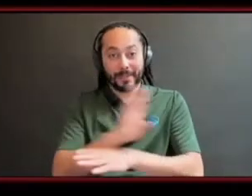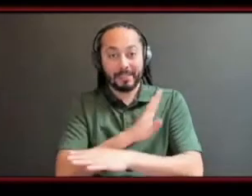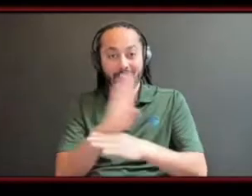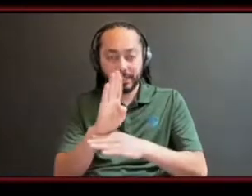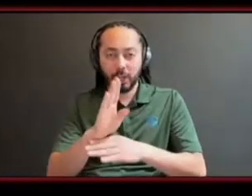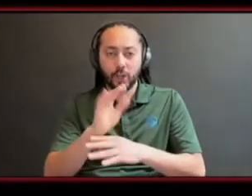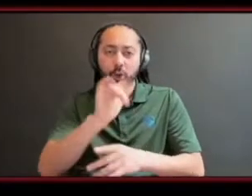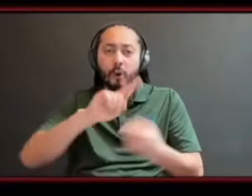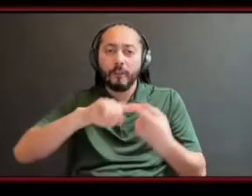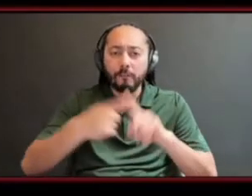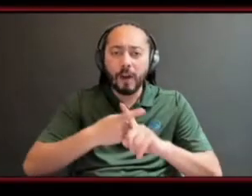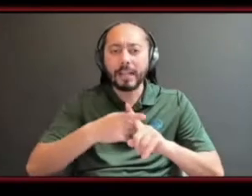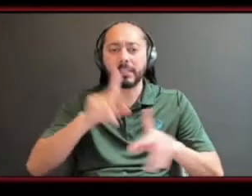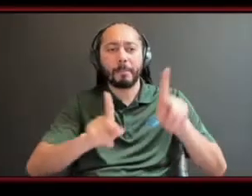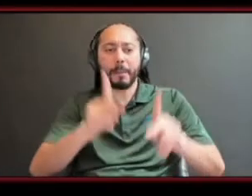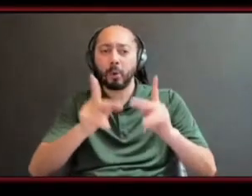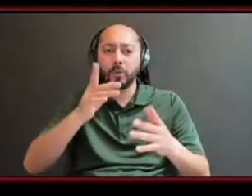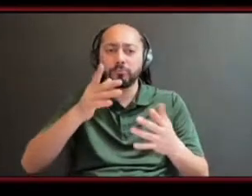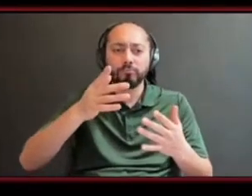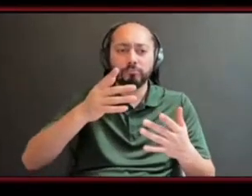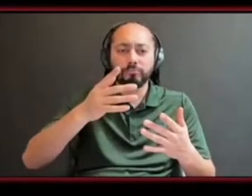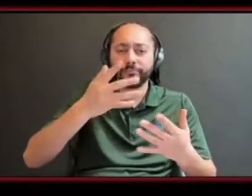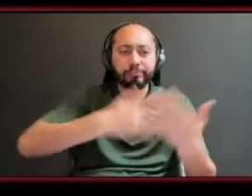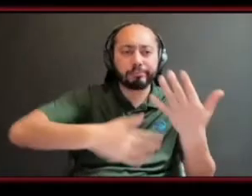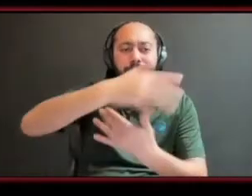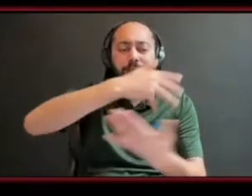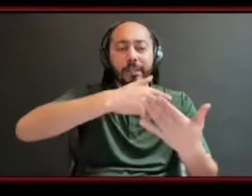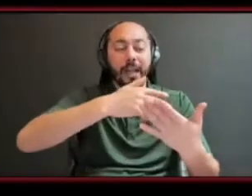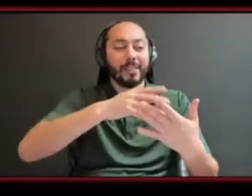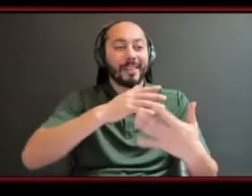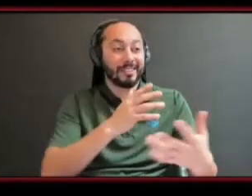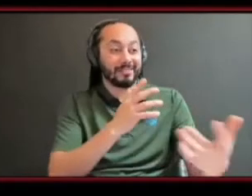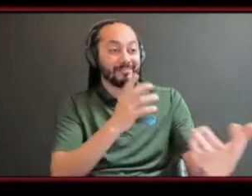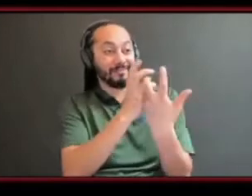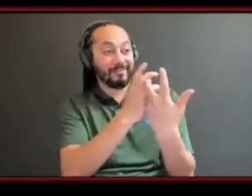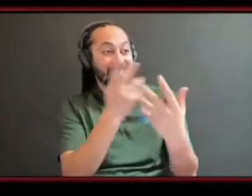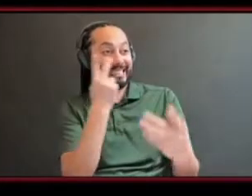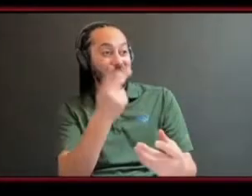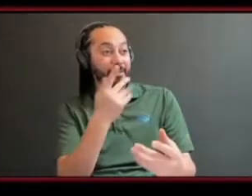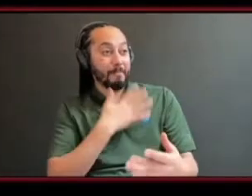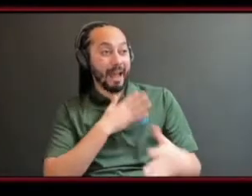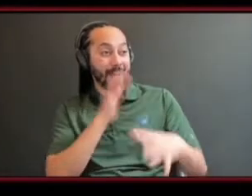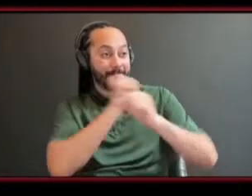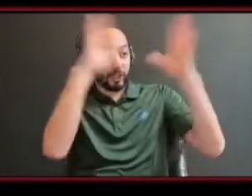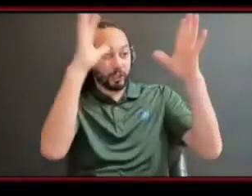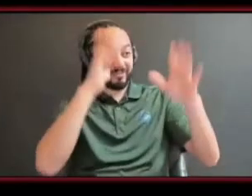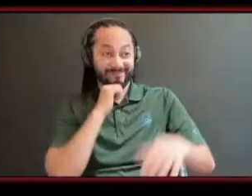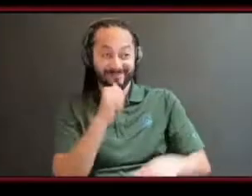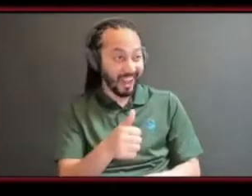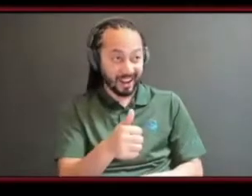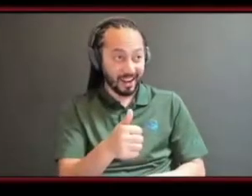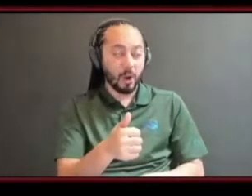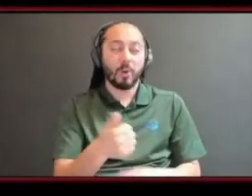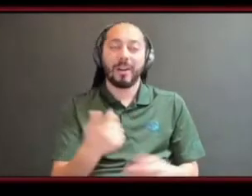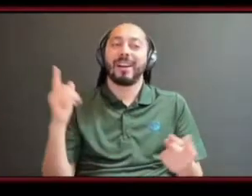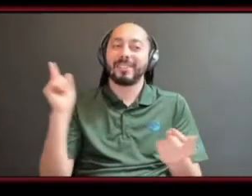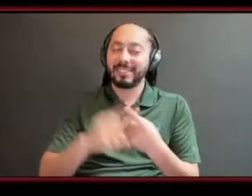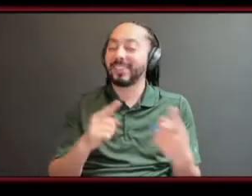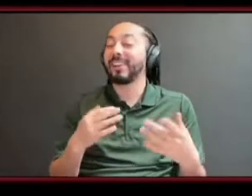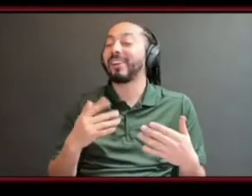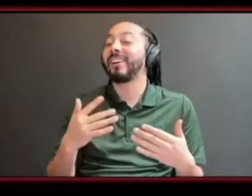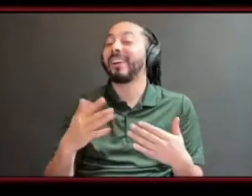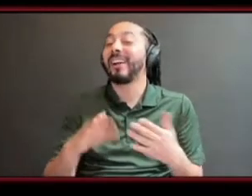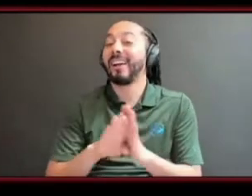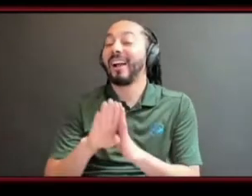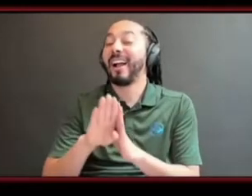around you may not see your vision until it's like until you actually make it to real life and then it's like well i asked you and you didn't help